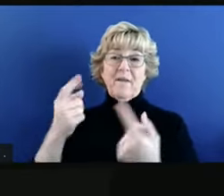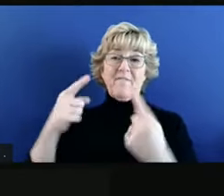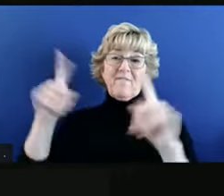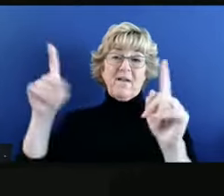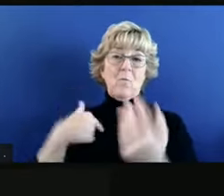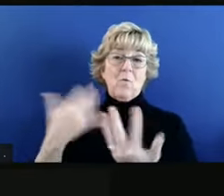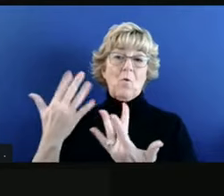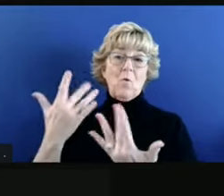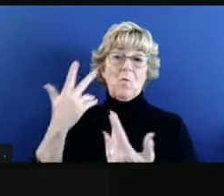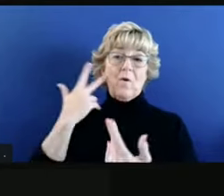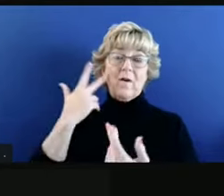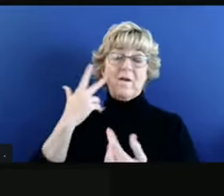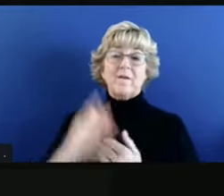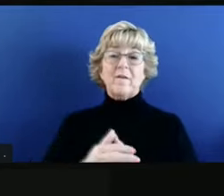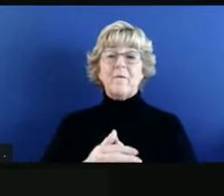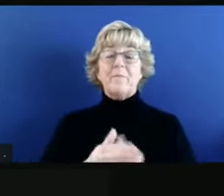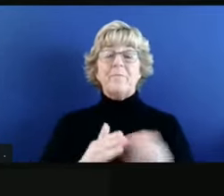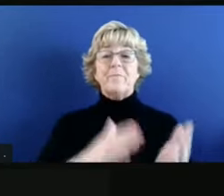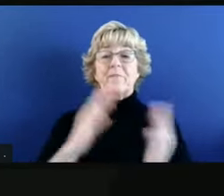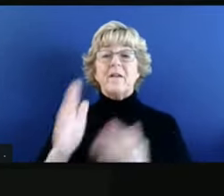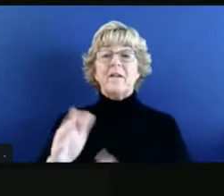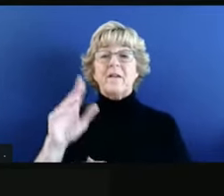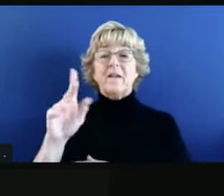Kevin Stark, KQED.